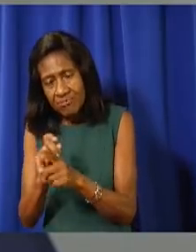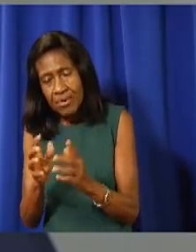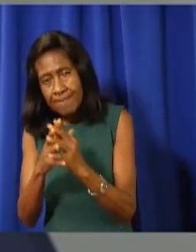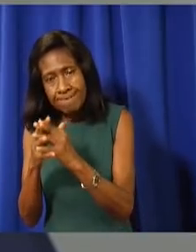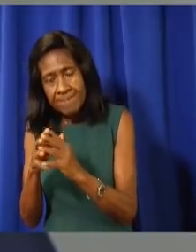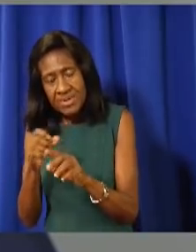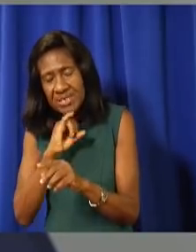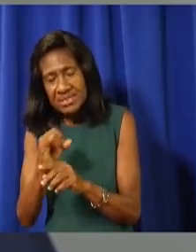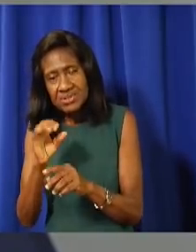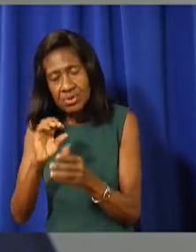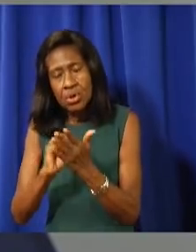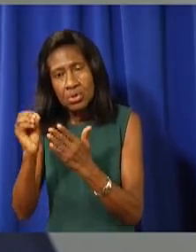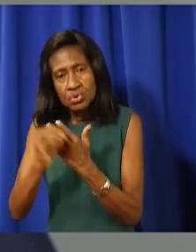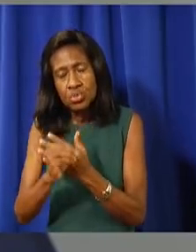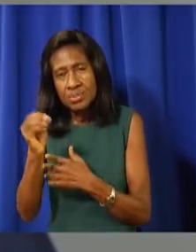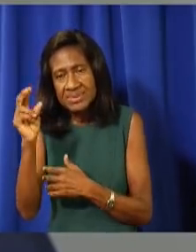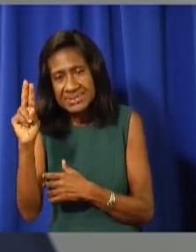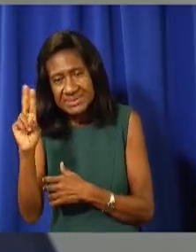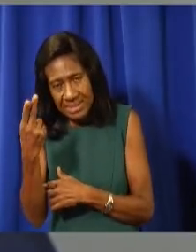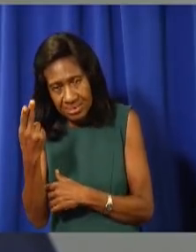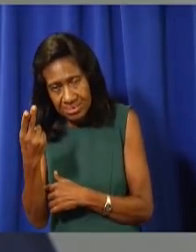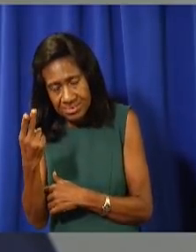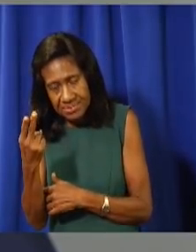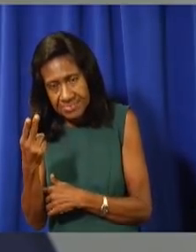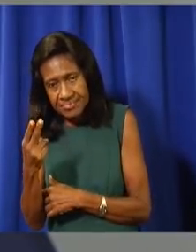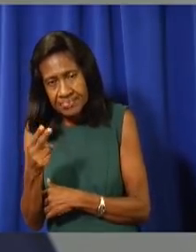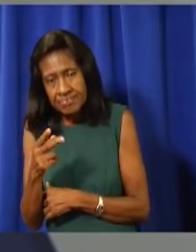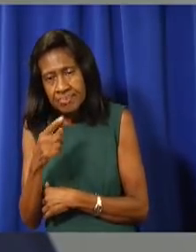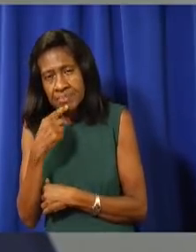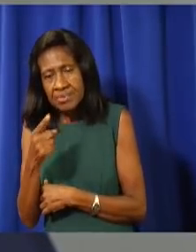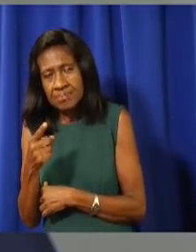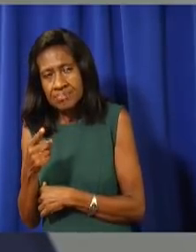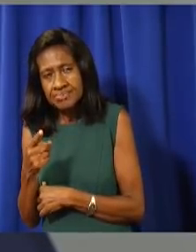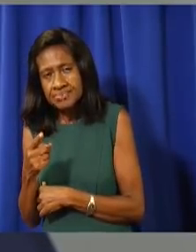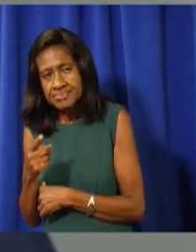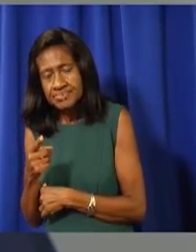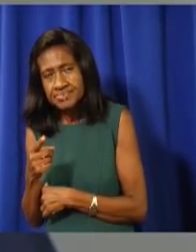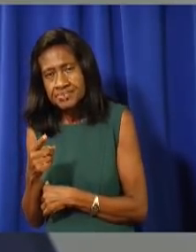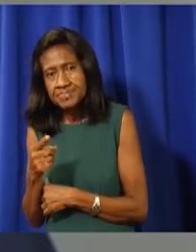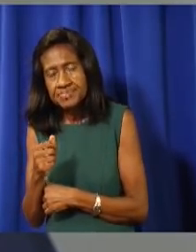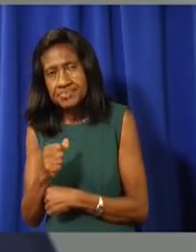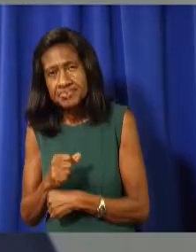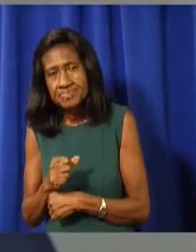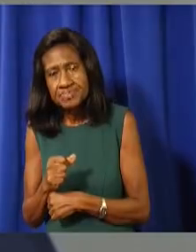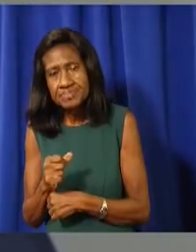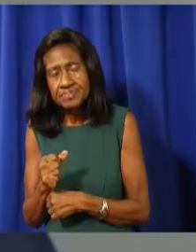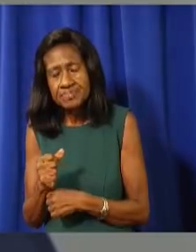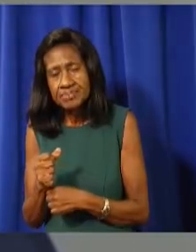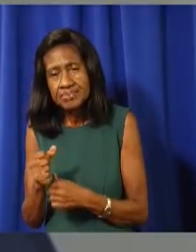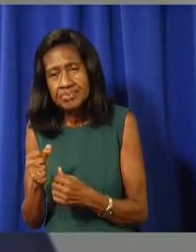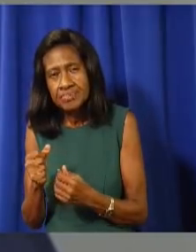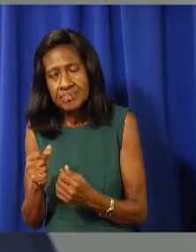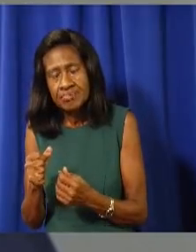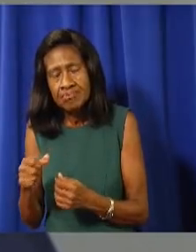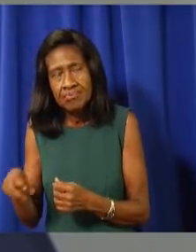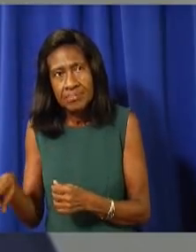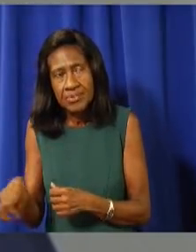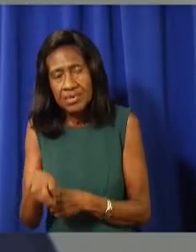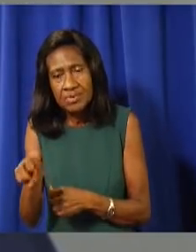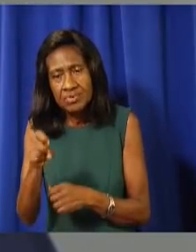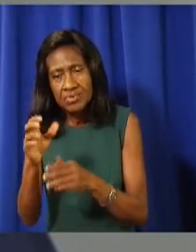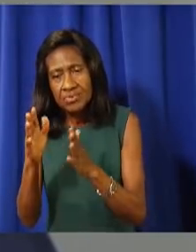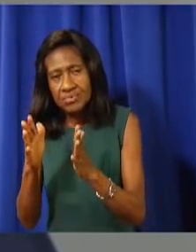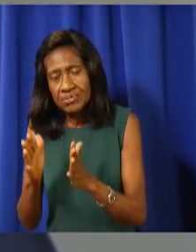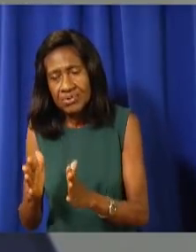my ministry that, um, and the department that the most, our main source market, they don't want to travel with the quarantine